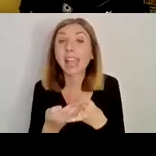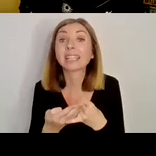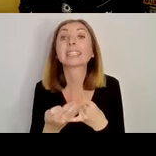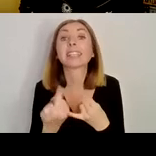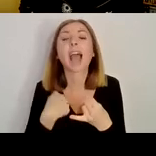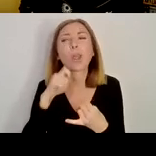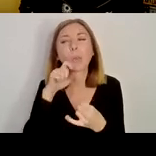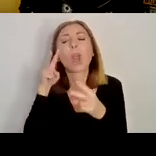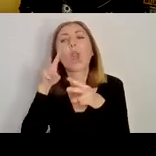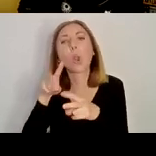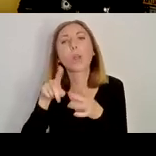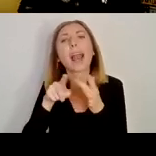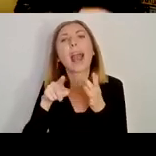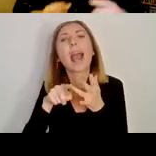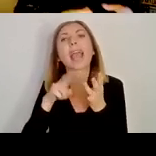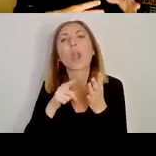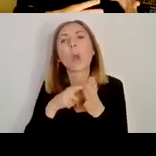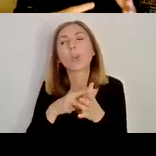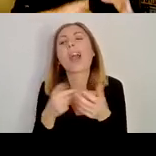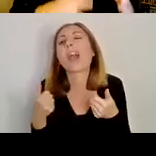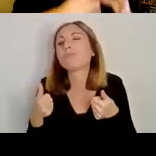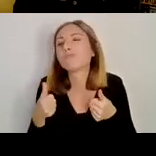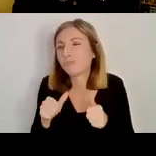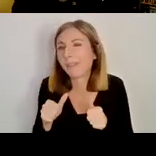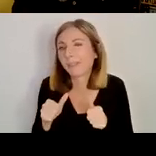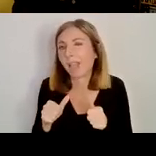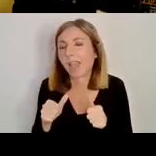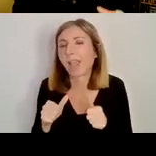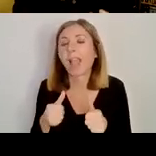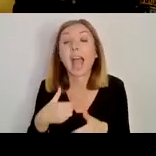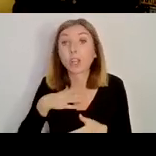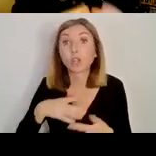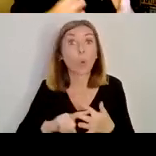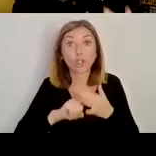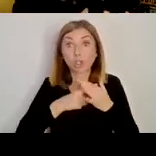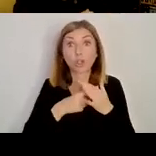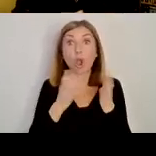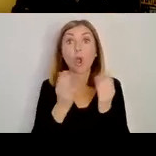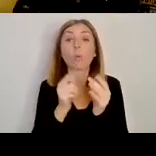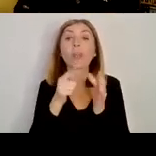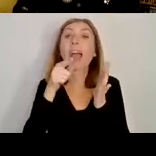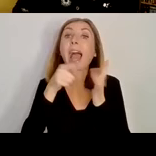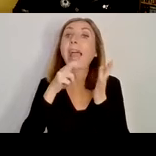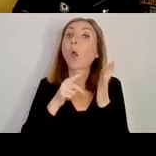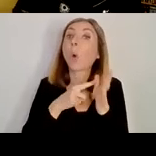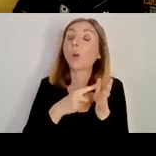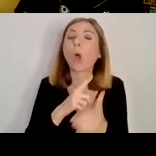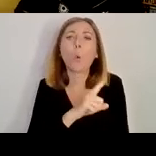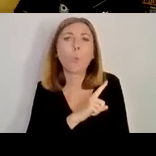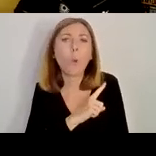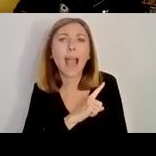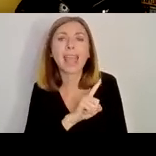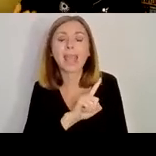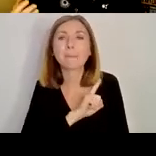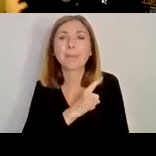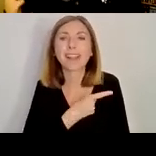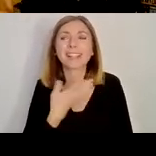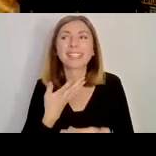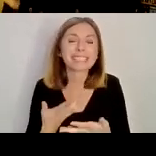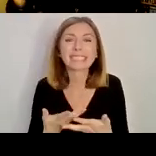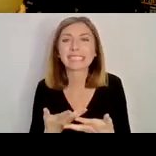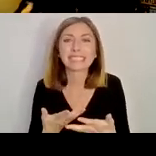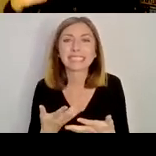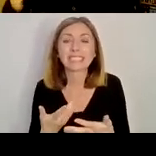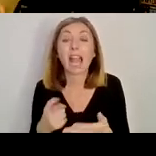look at Iona in a bit more detail. The reason I don't want to start off looking at Iona or focusing on Iona at the moment is because